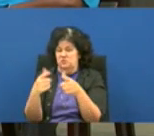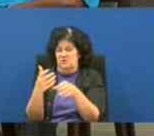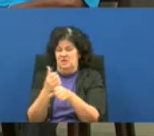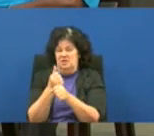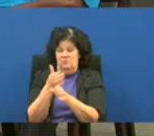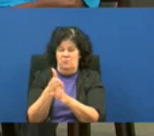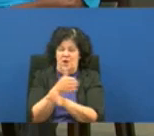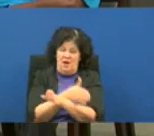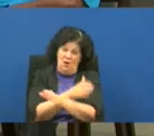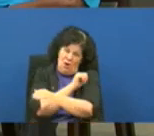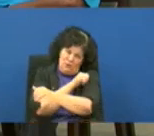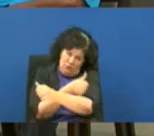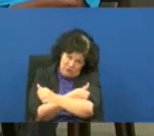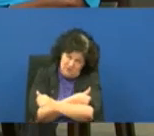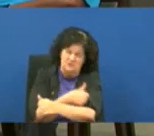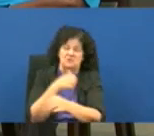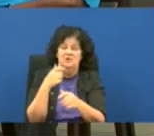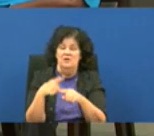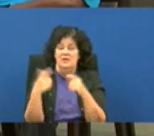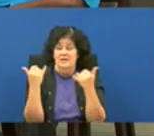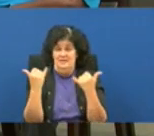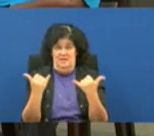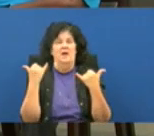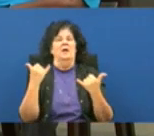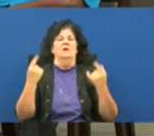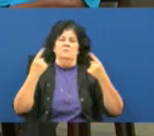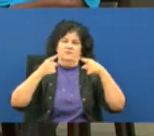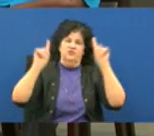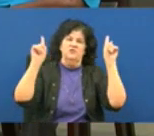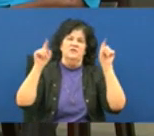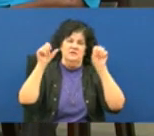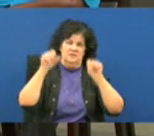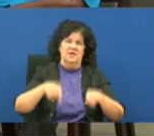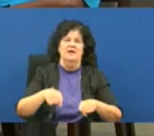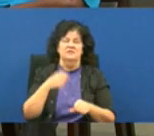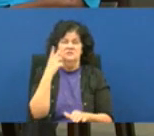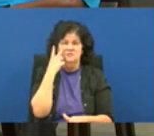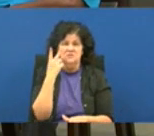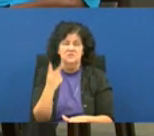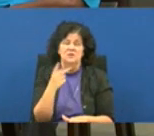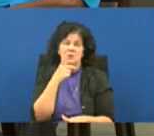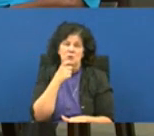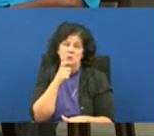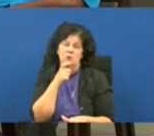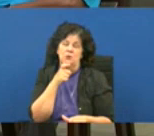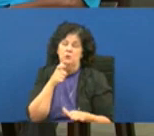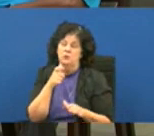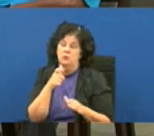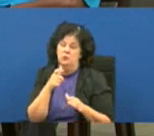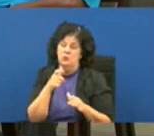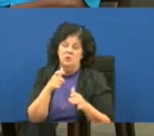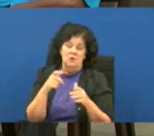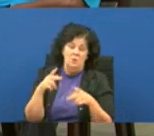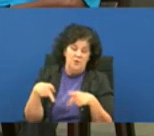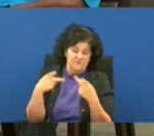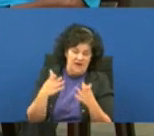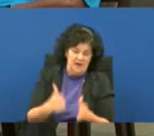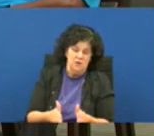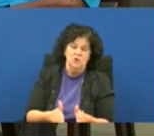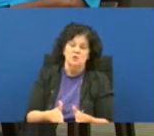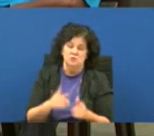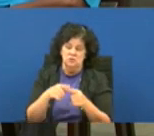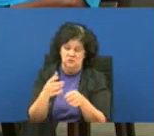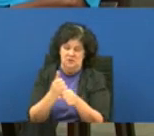to it so now they have access and the ability to be able to see who their provider is to be able to do that prior